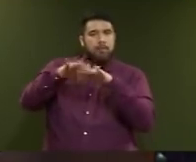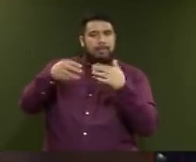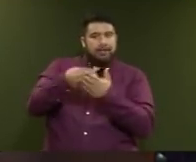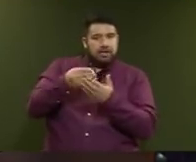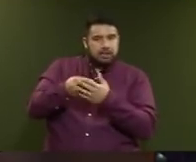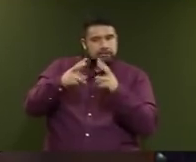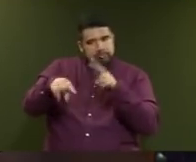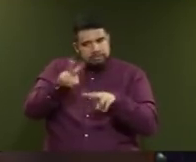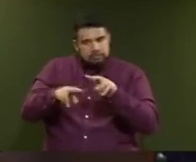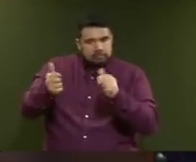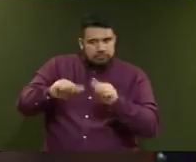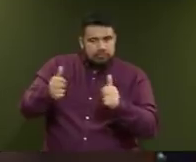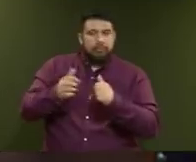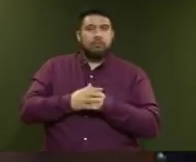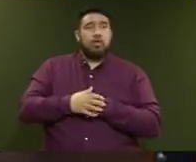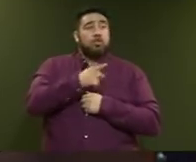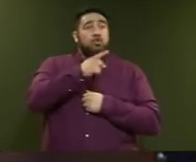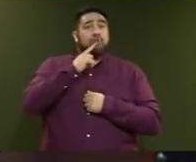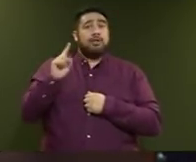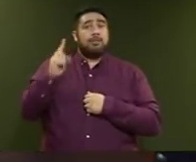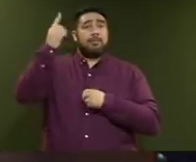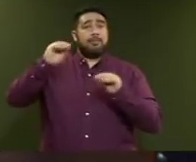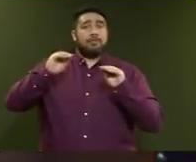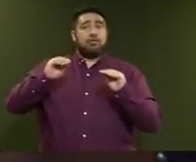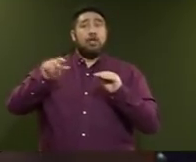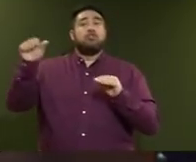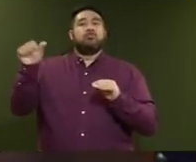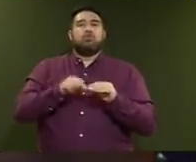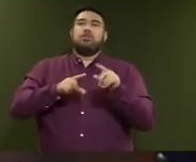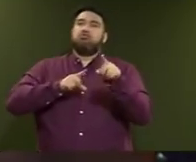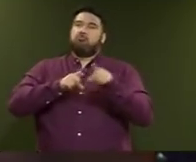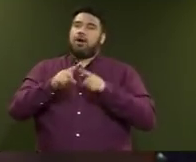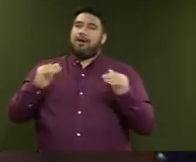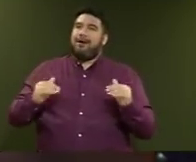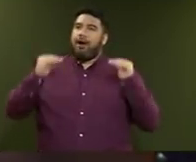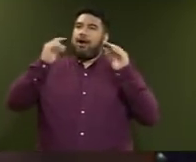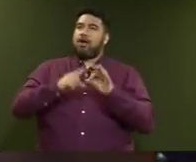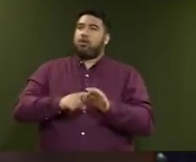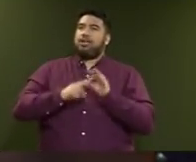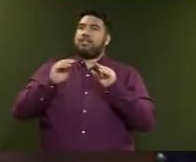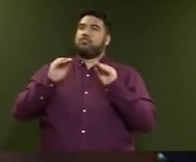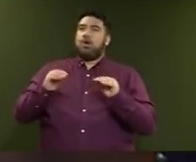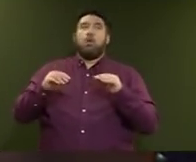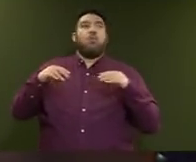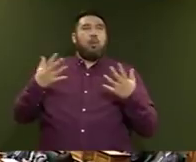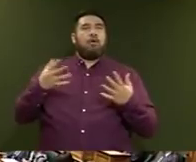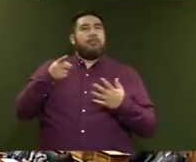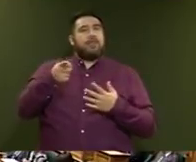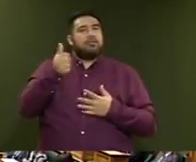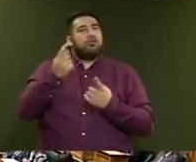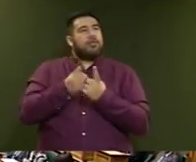if he's asserting that the Minister of Education is saying that we should strive for high-quality tertiary education, then that is no bad thing.